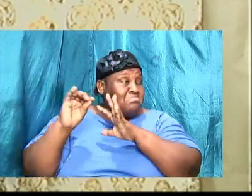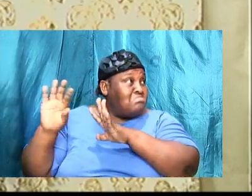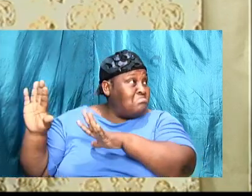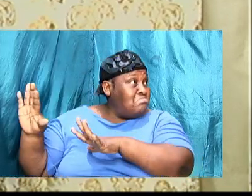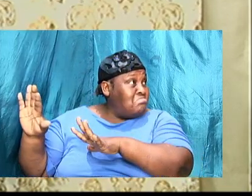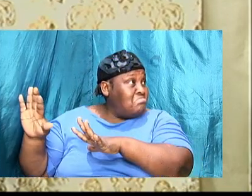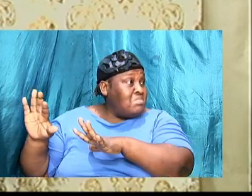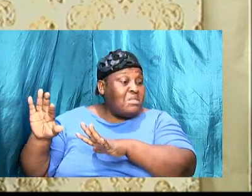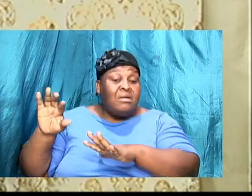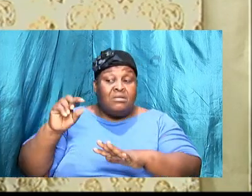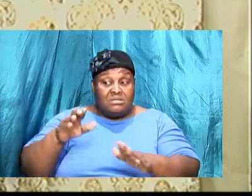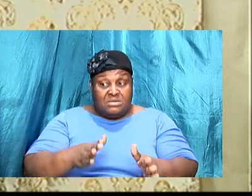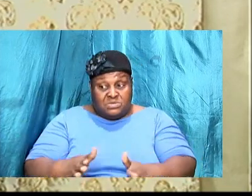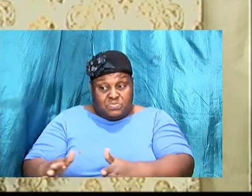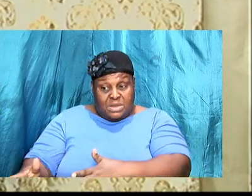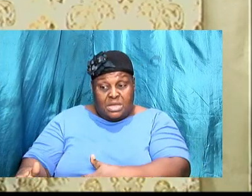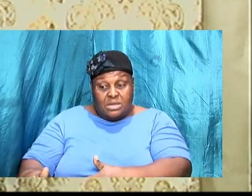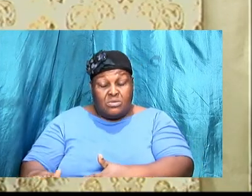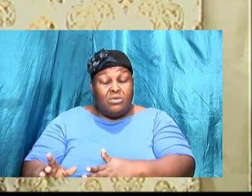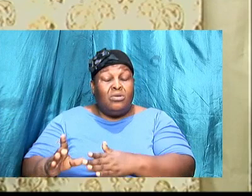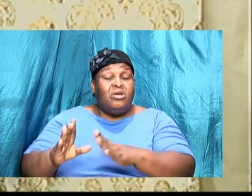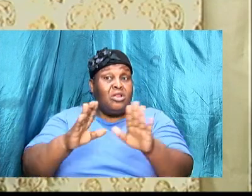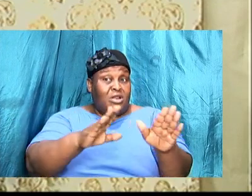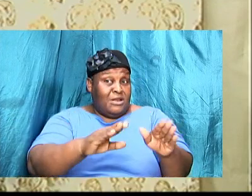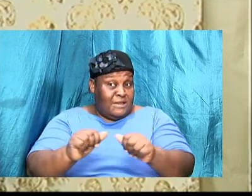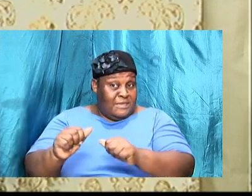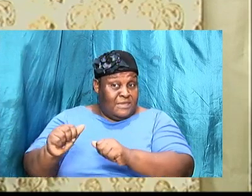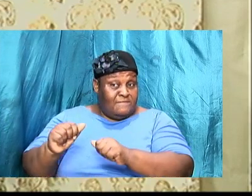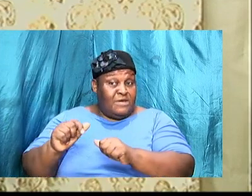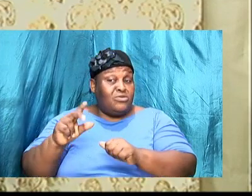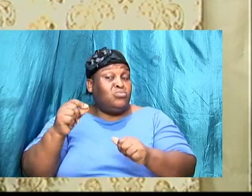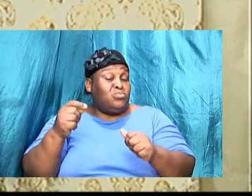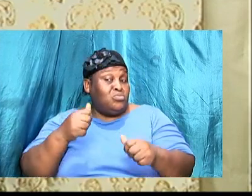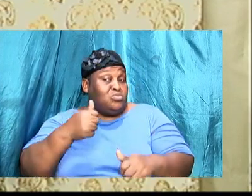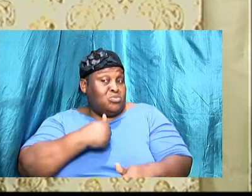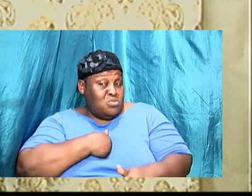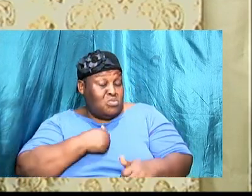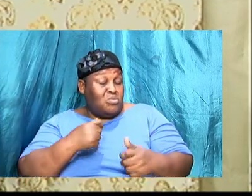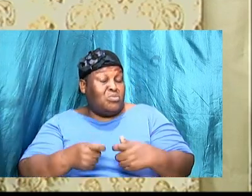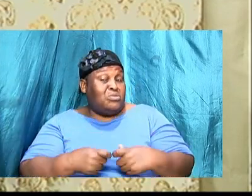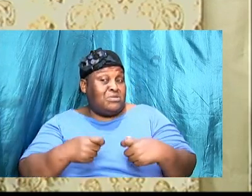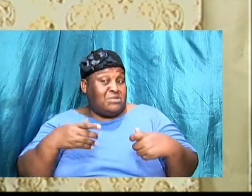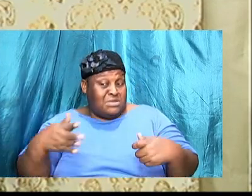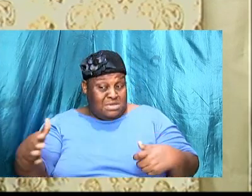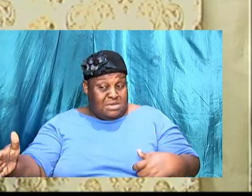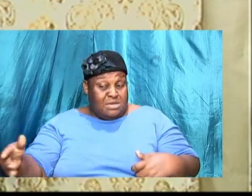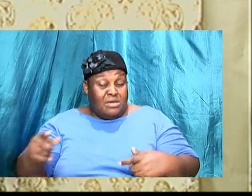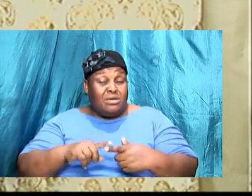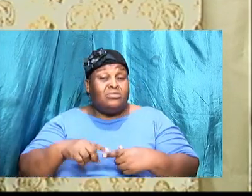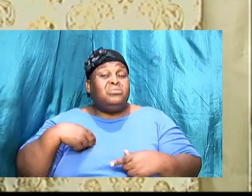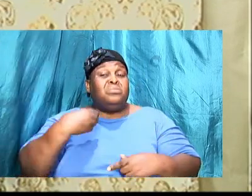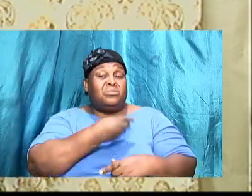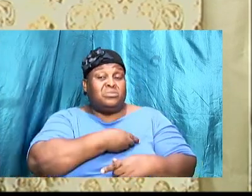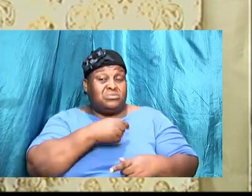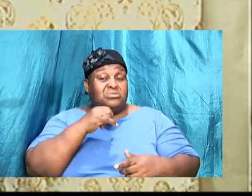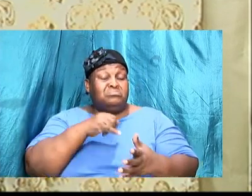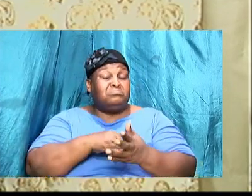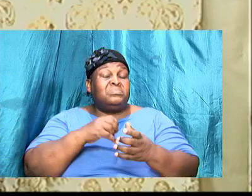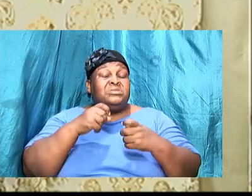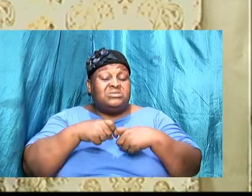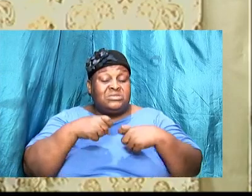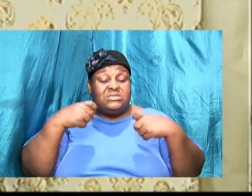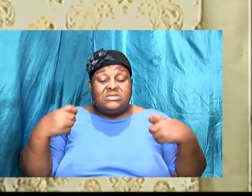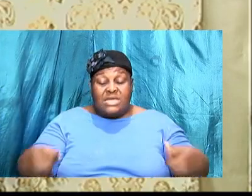go and do our own thing to us, it is sin. And we look at the scripture last week from James